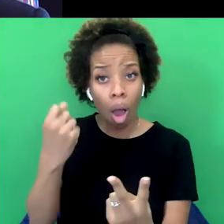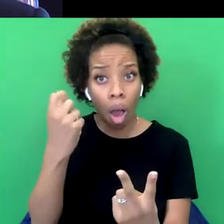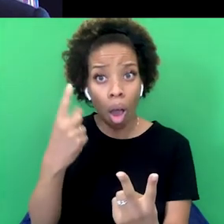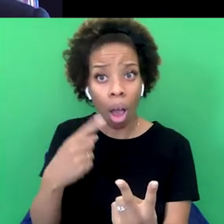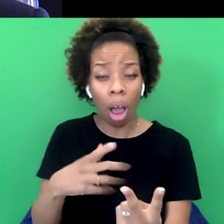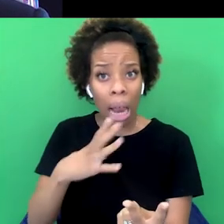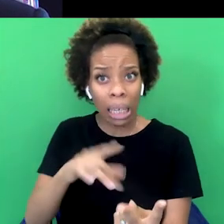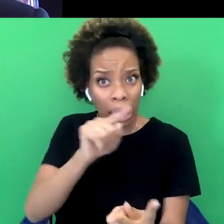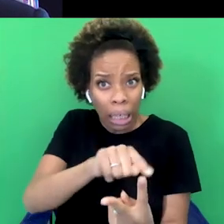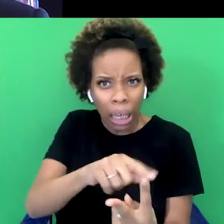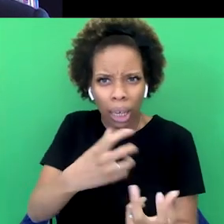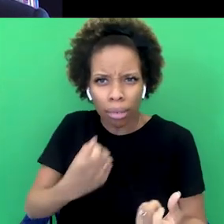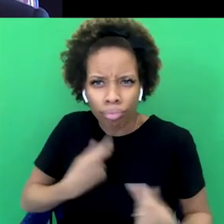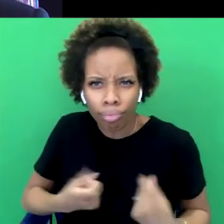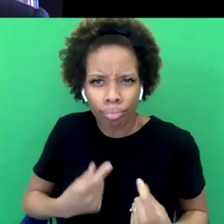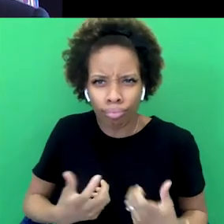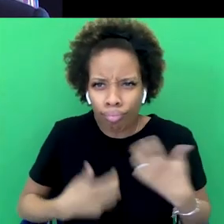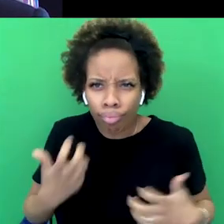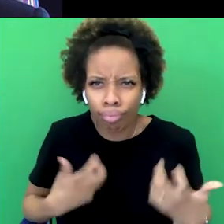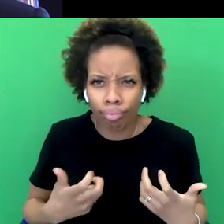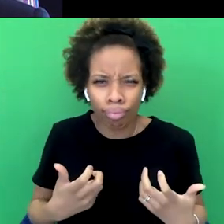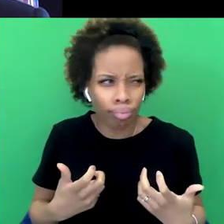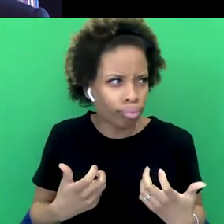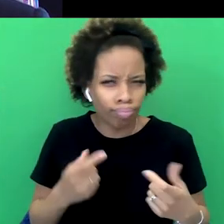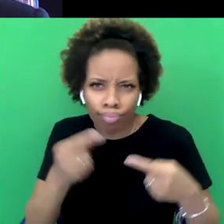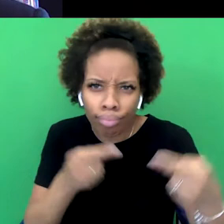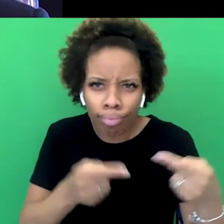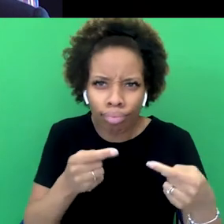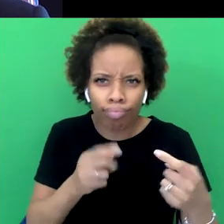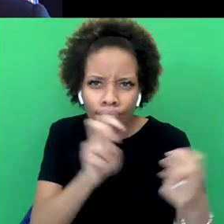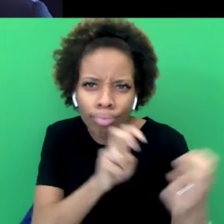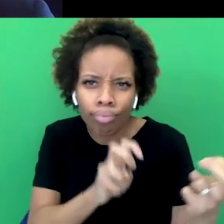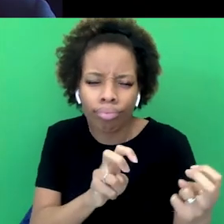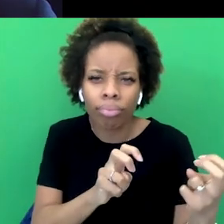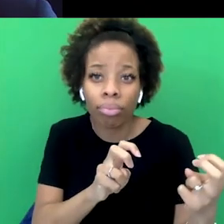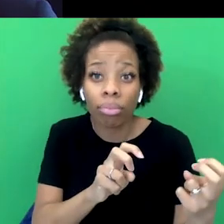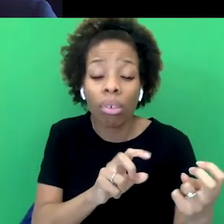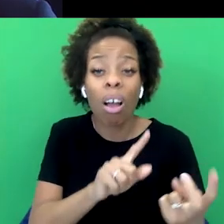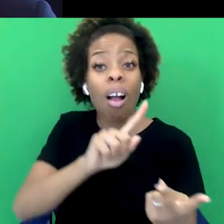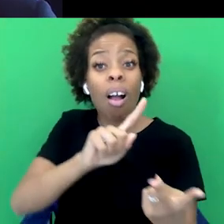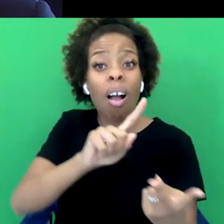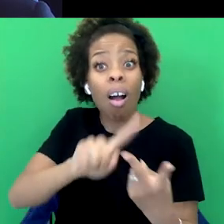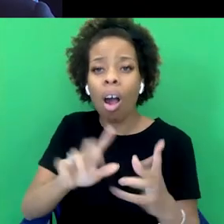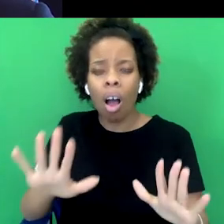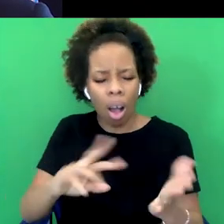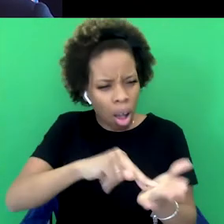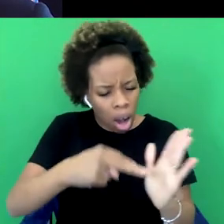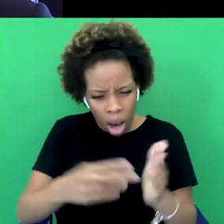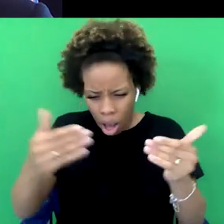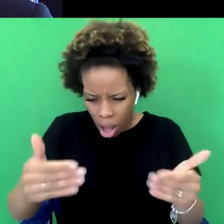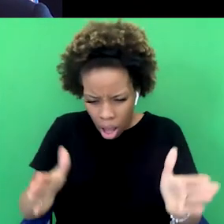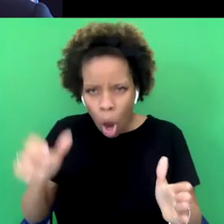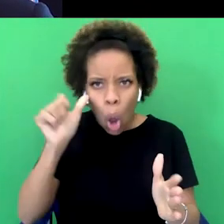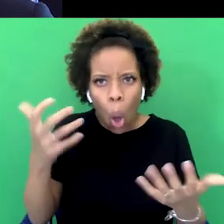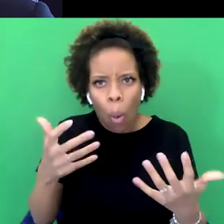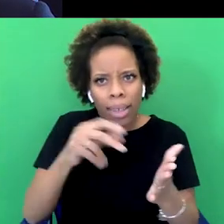the sort of anger and frustration behind the debate. But you also need to kind of know where to start and what to pick. Did you think about